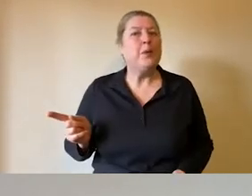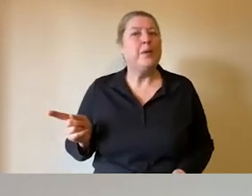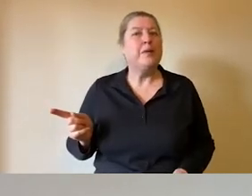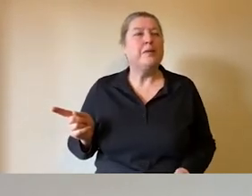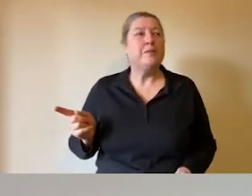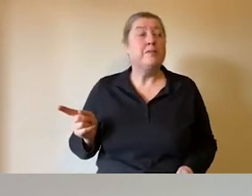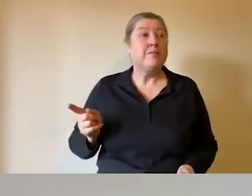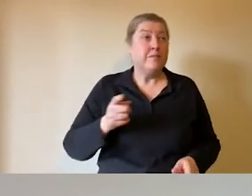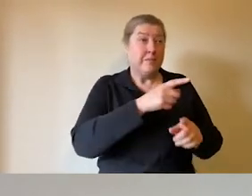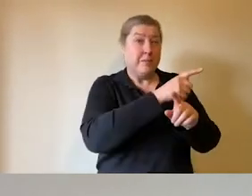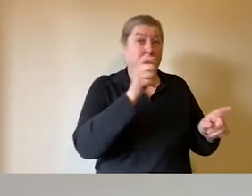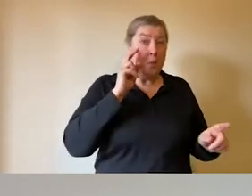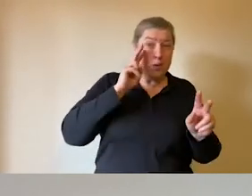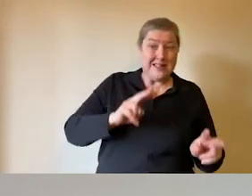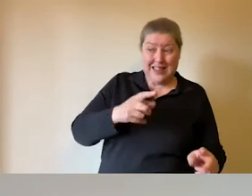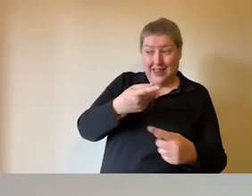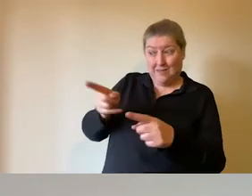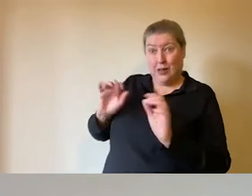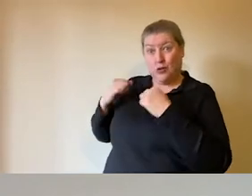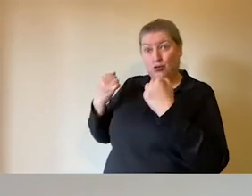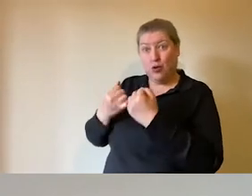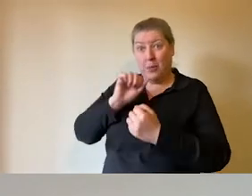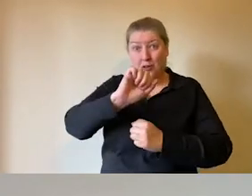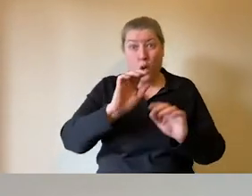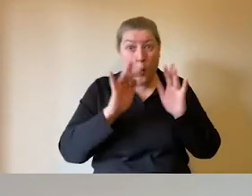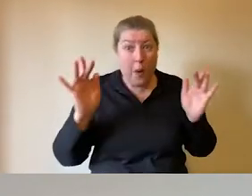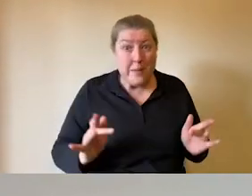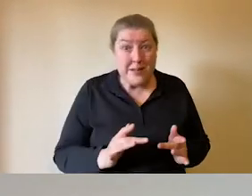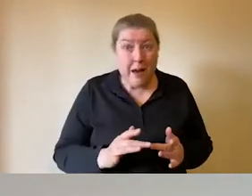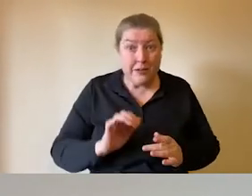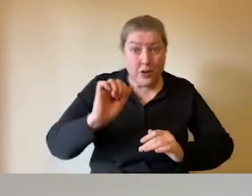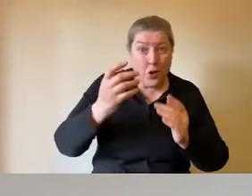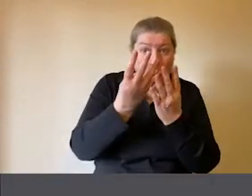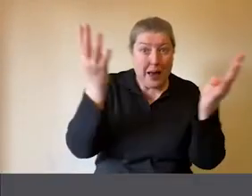on your website and in your galleries?